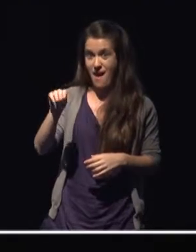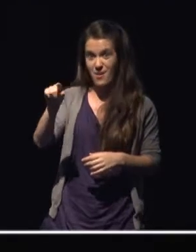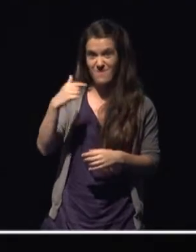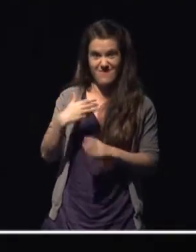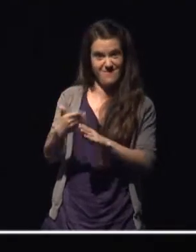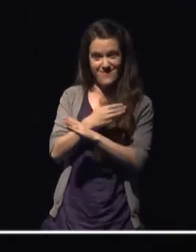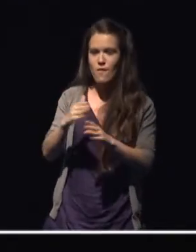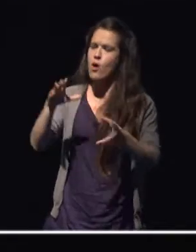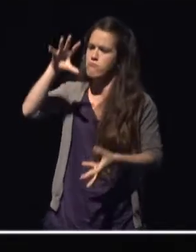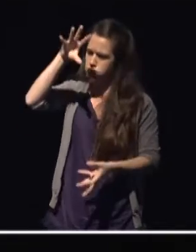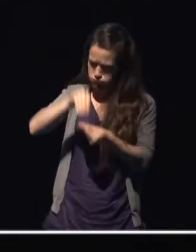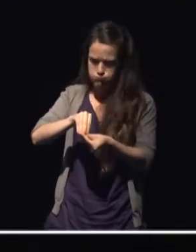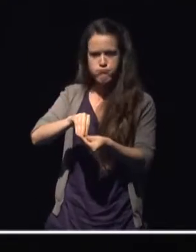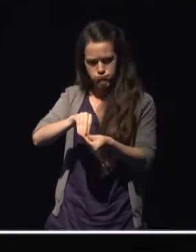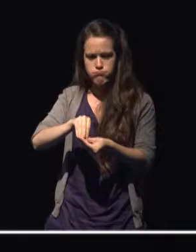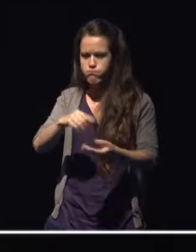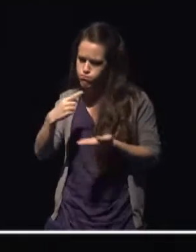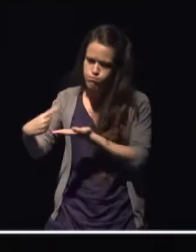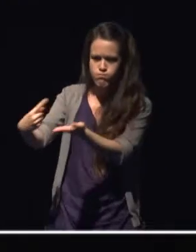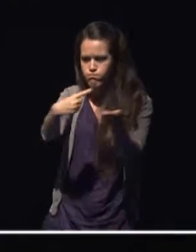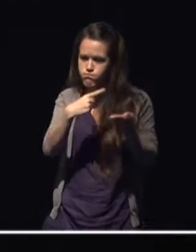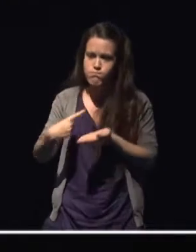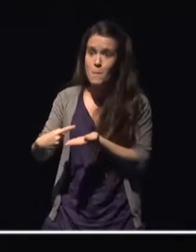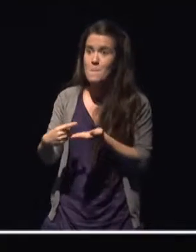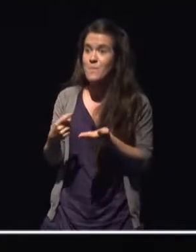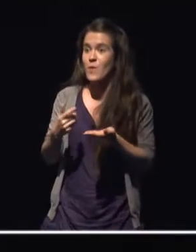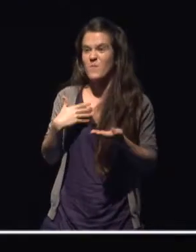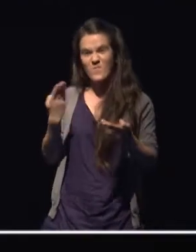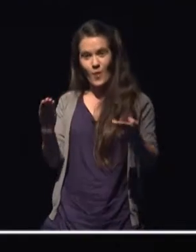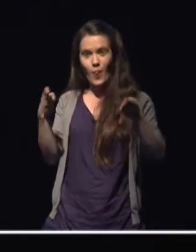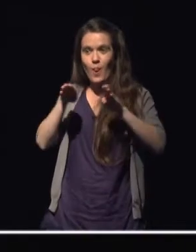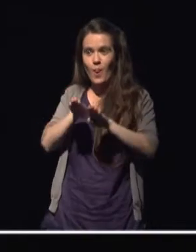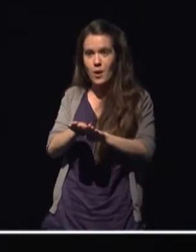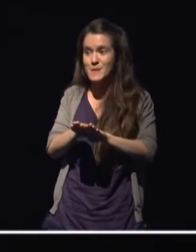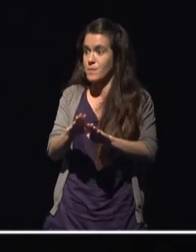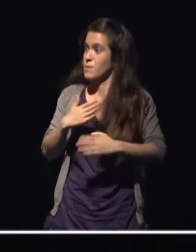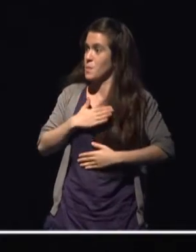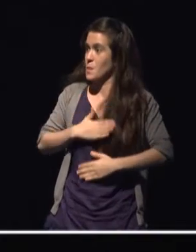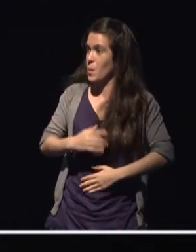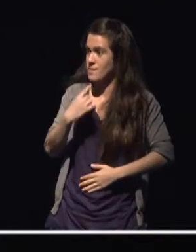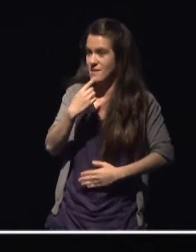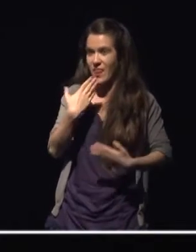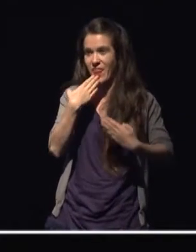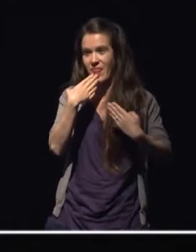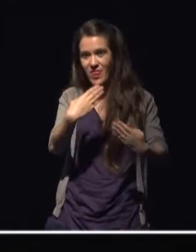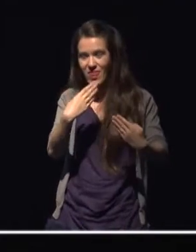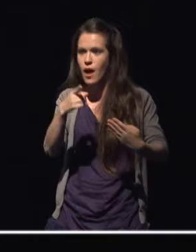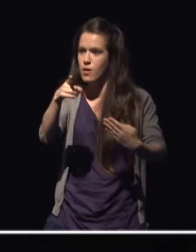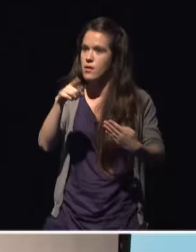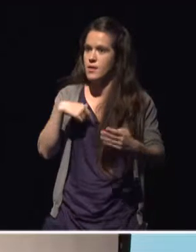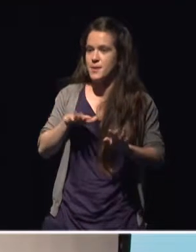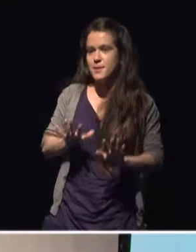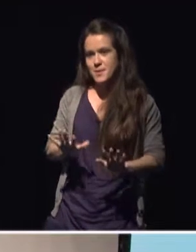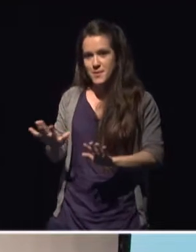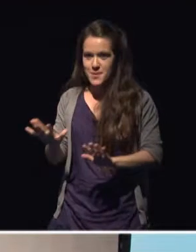discussion I will want to close this session but I want to thank your patience and